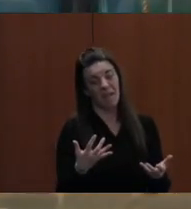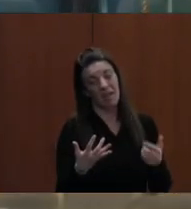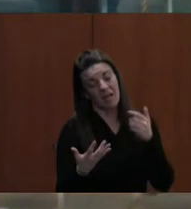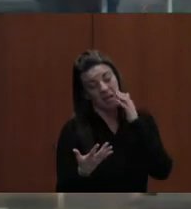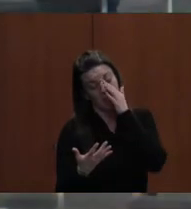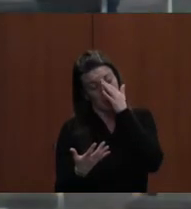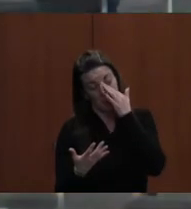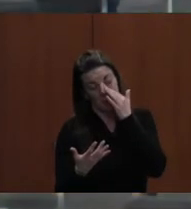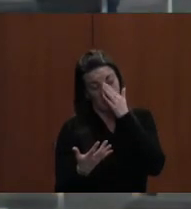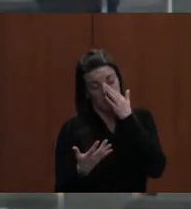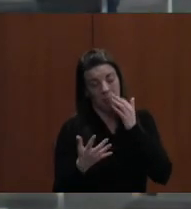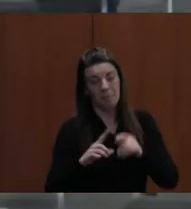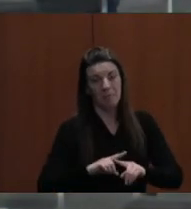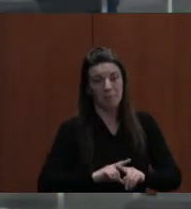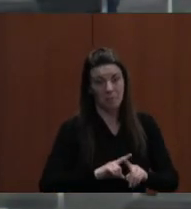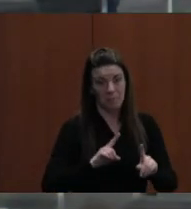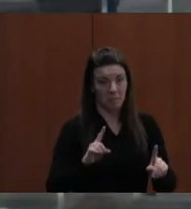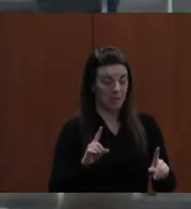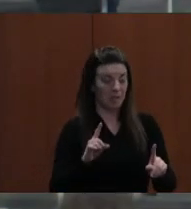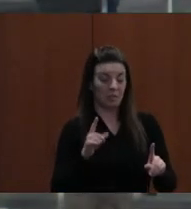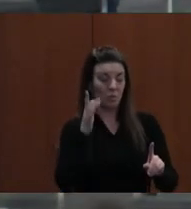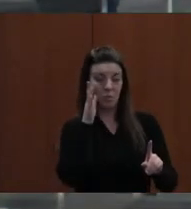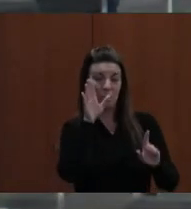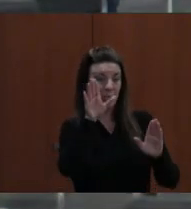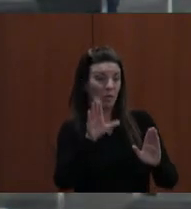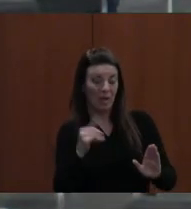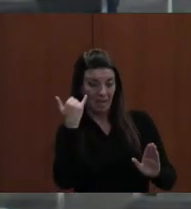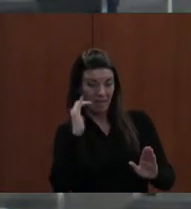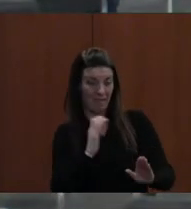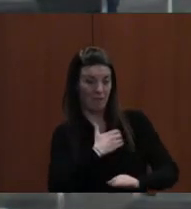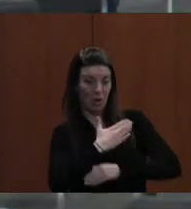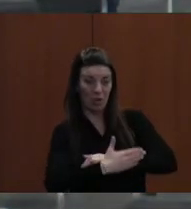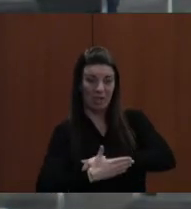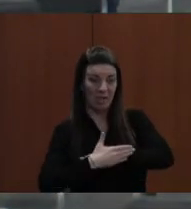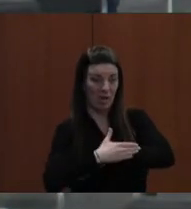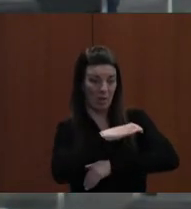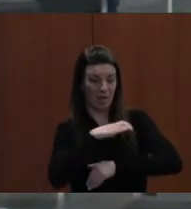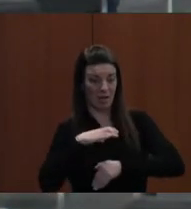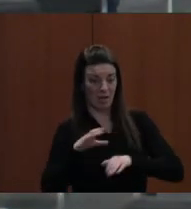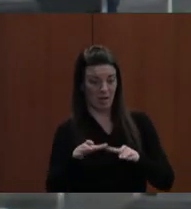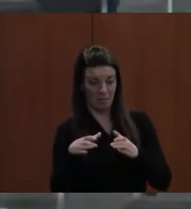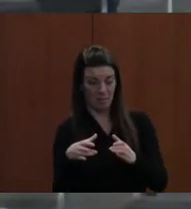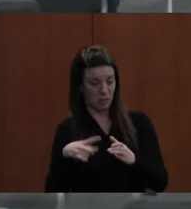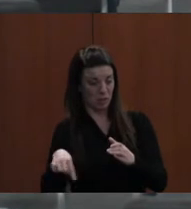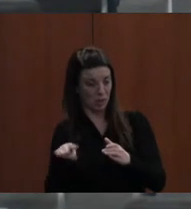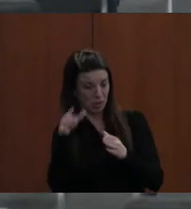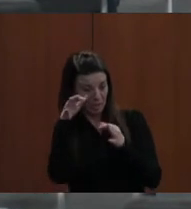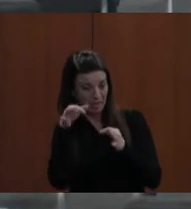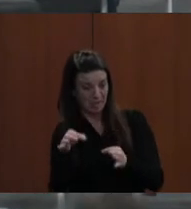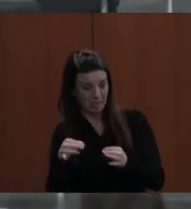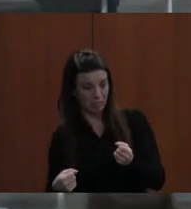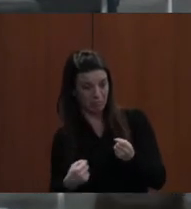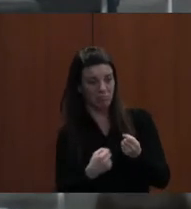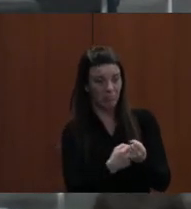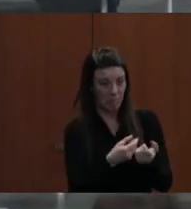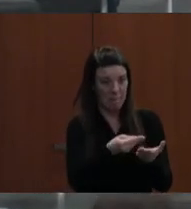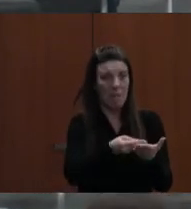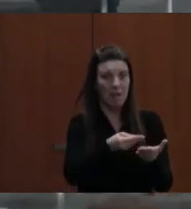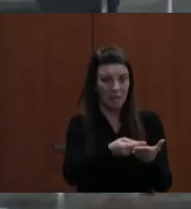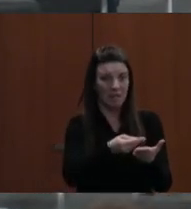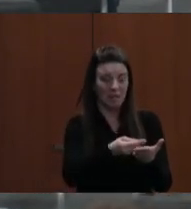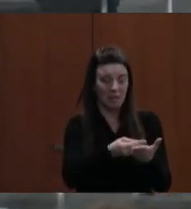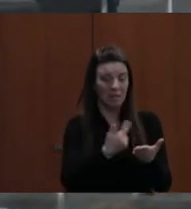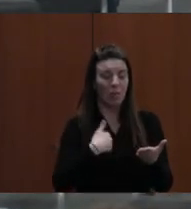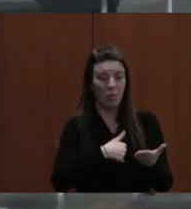But it would be great if the commissioners funded this and said, hey, you know, we want to have a solid school system where